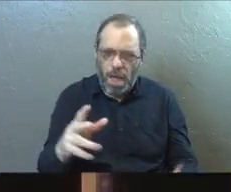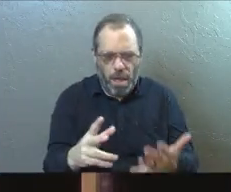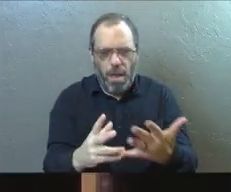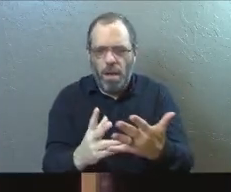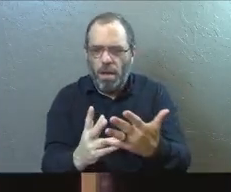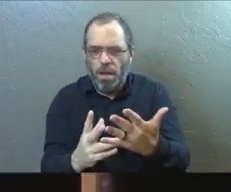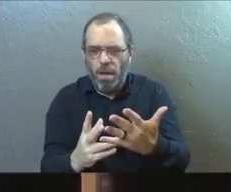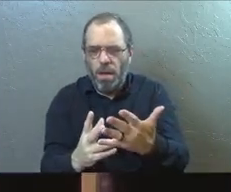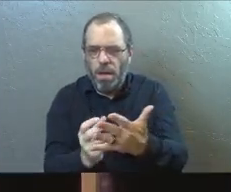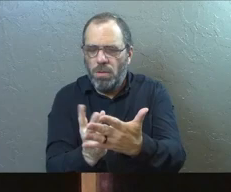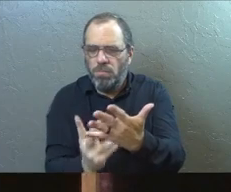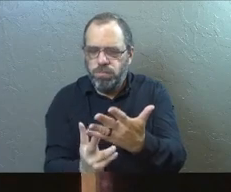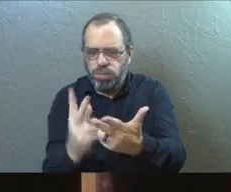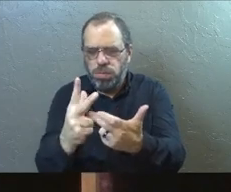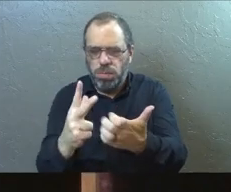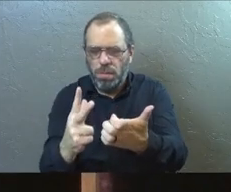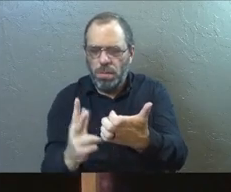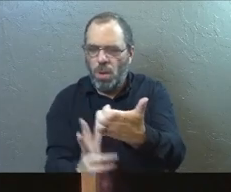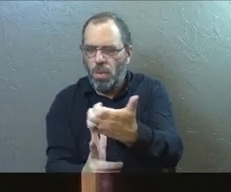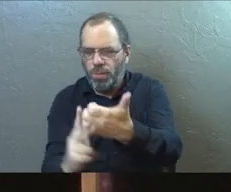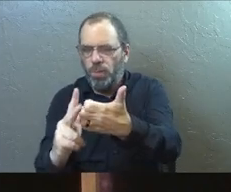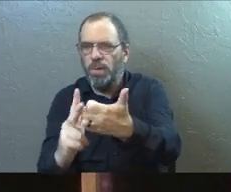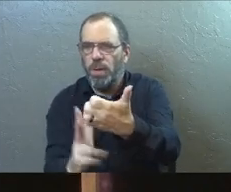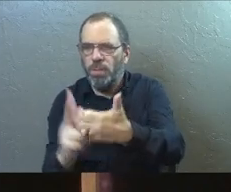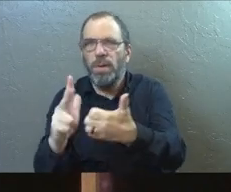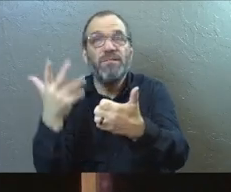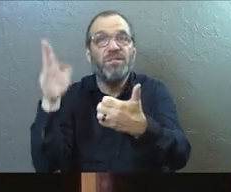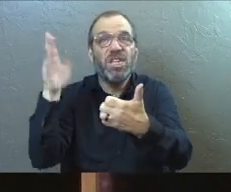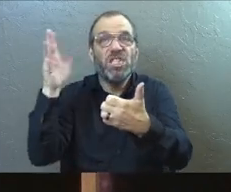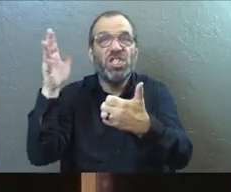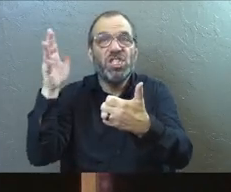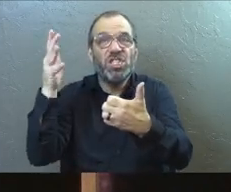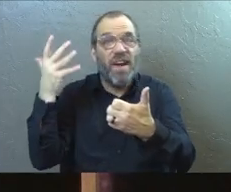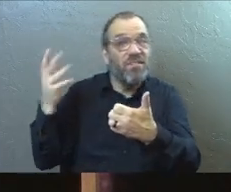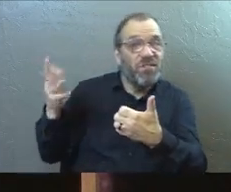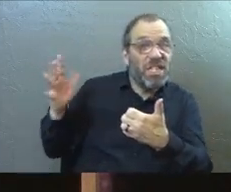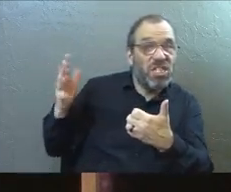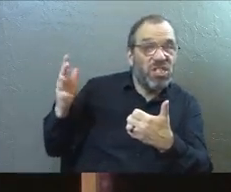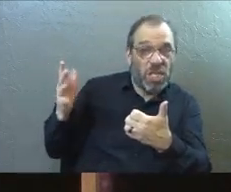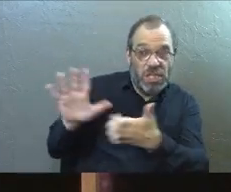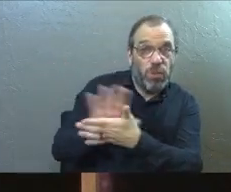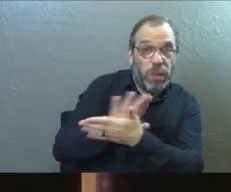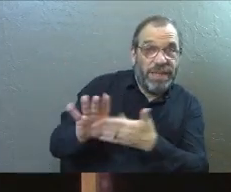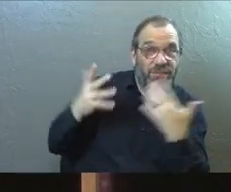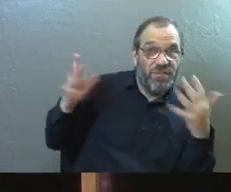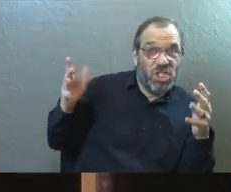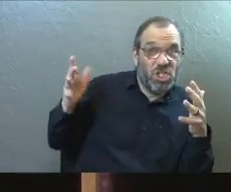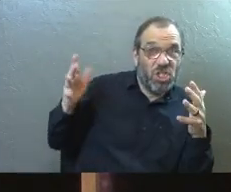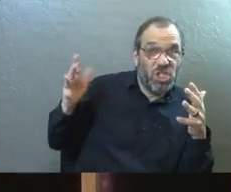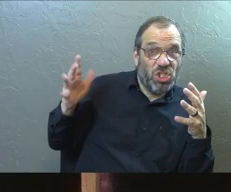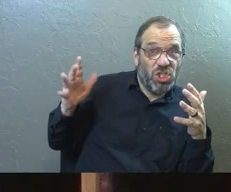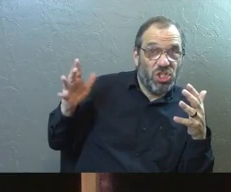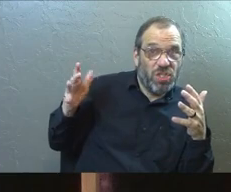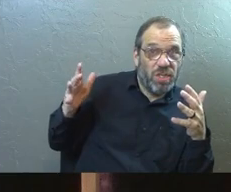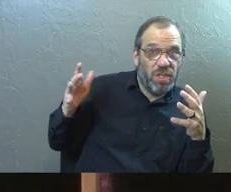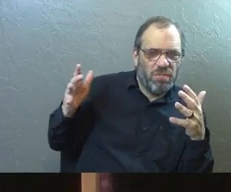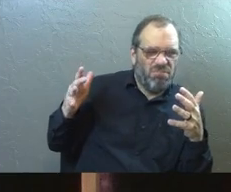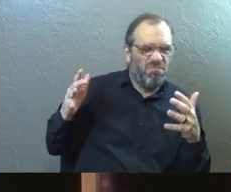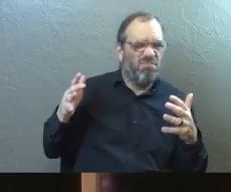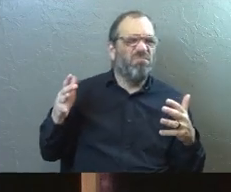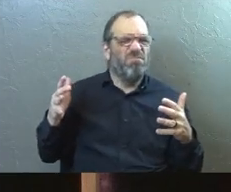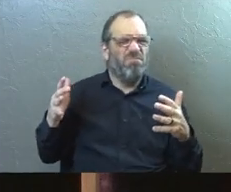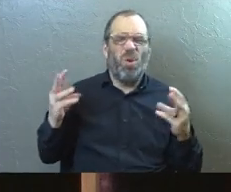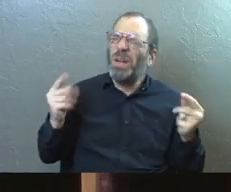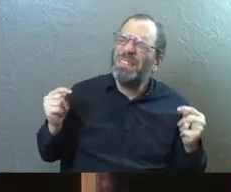pruning is going to come. But you're already pruned, past tense. You're already clean. And what in the world does he